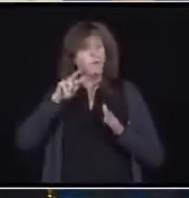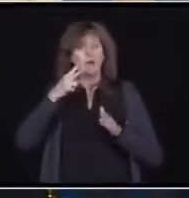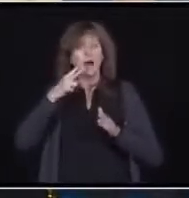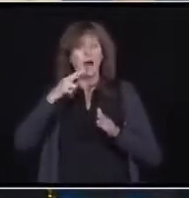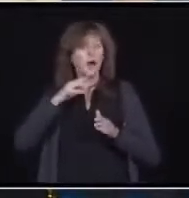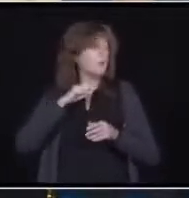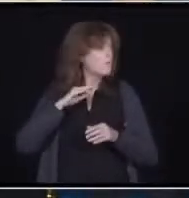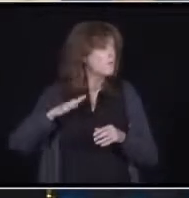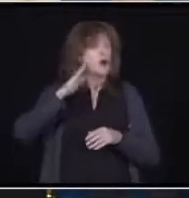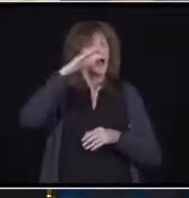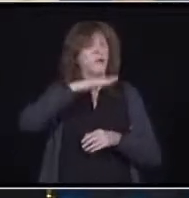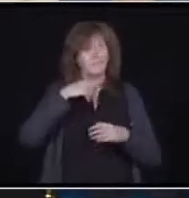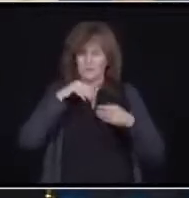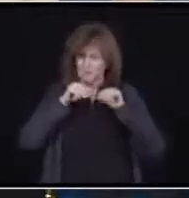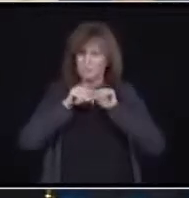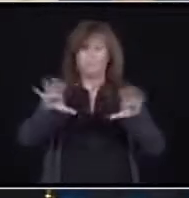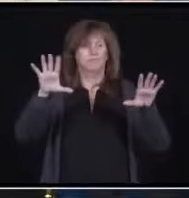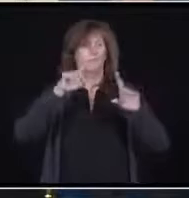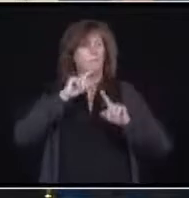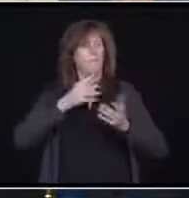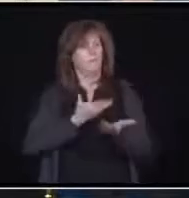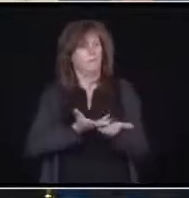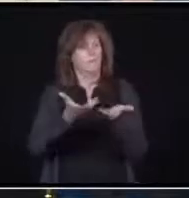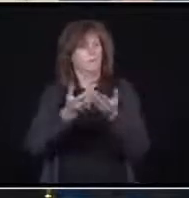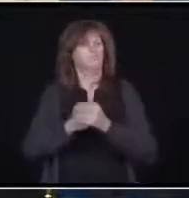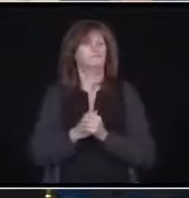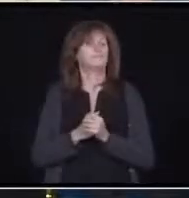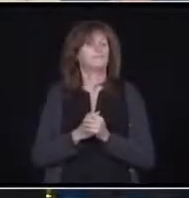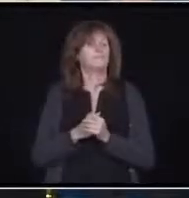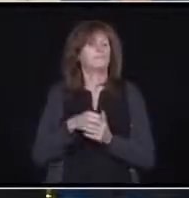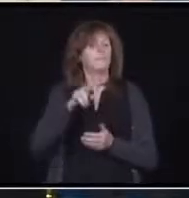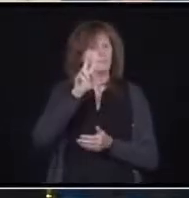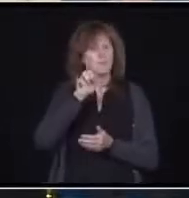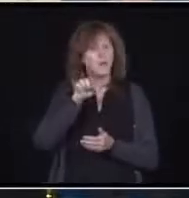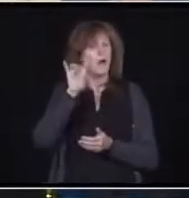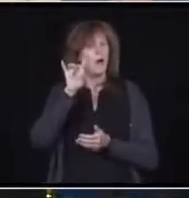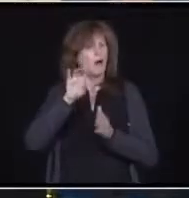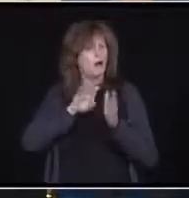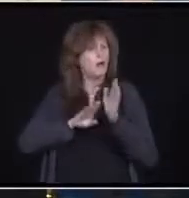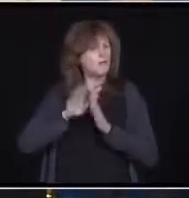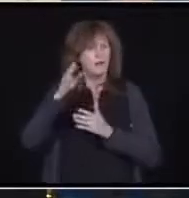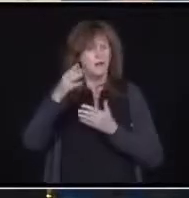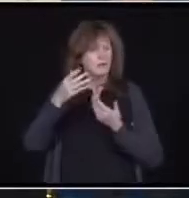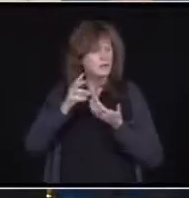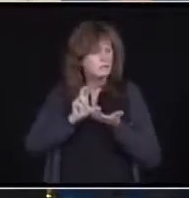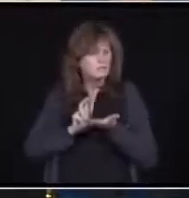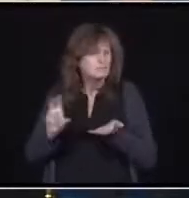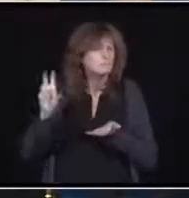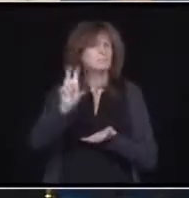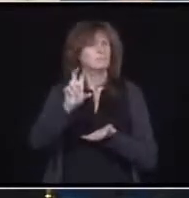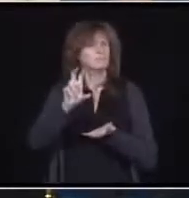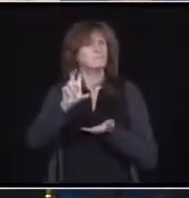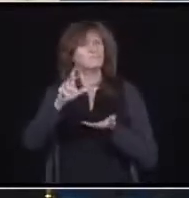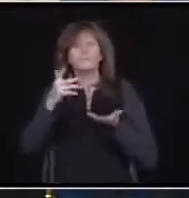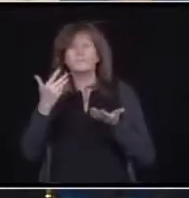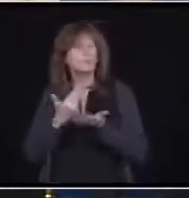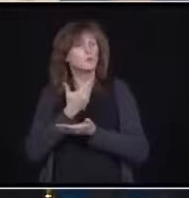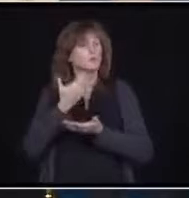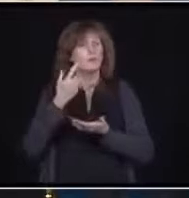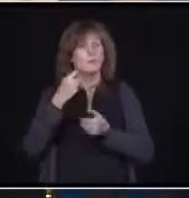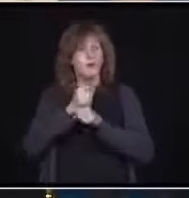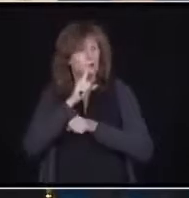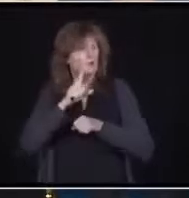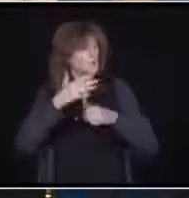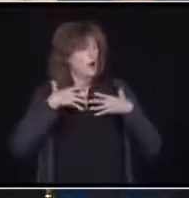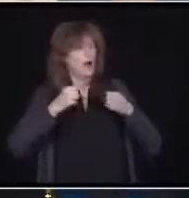It's a plan that delivers $2.8 billion in new investments to ensure our health care system is ready